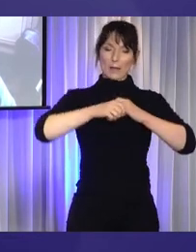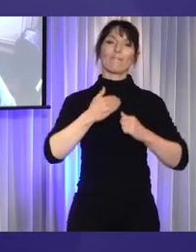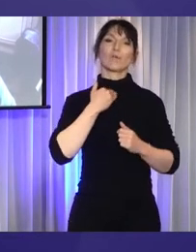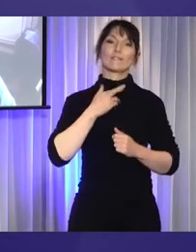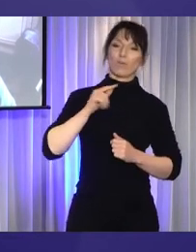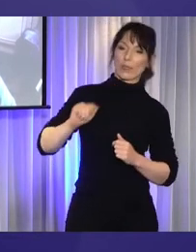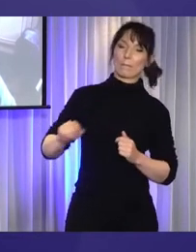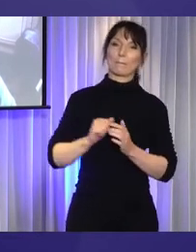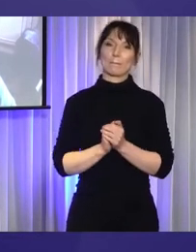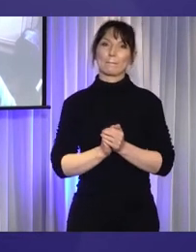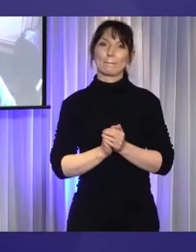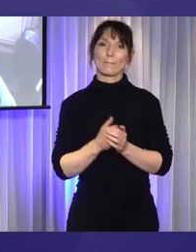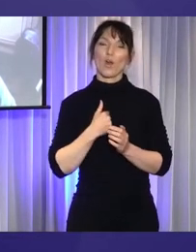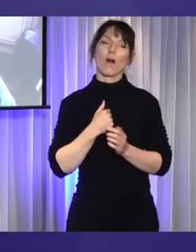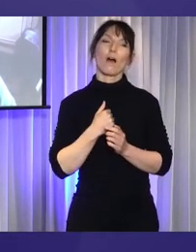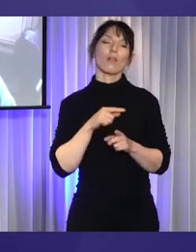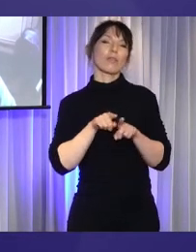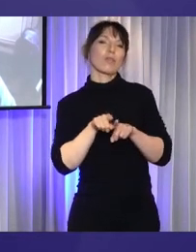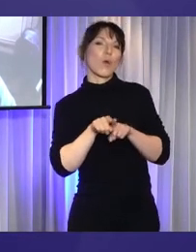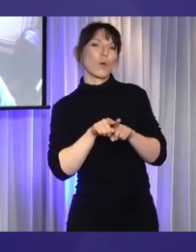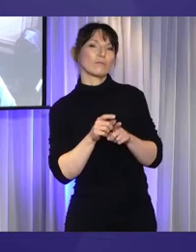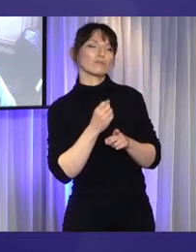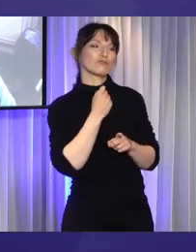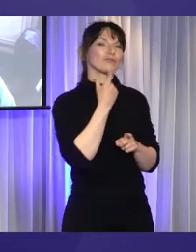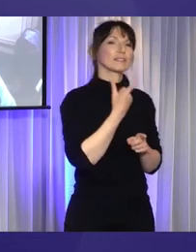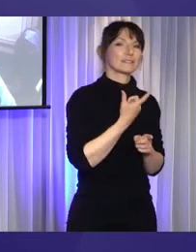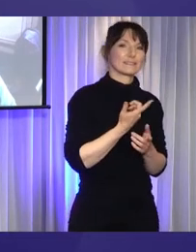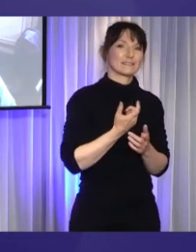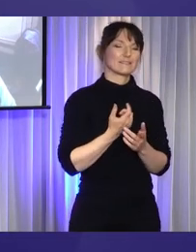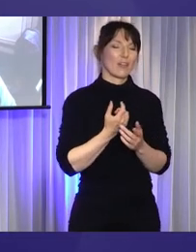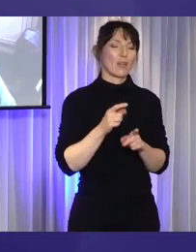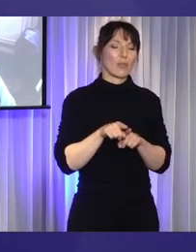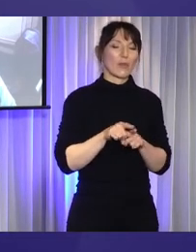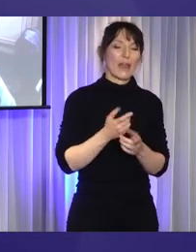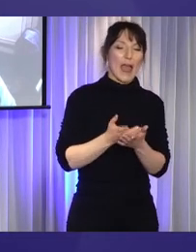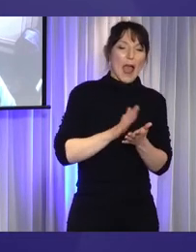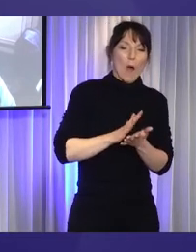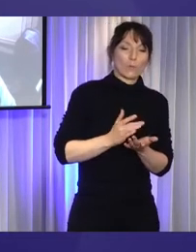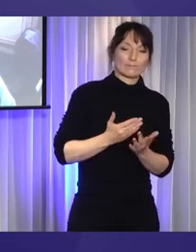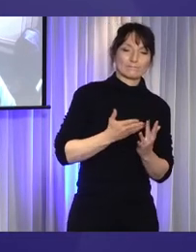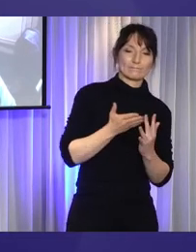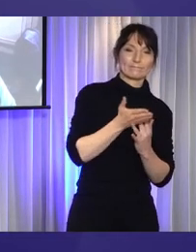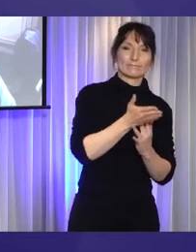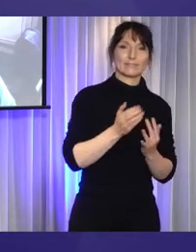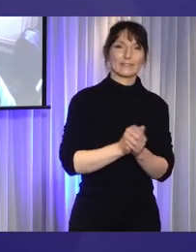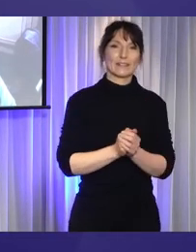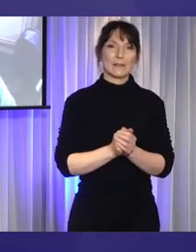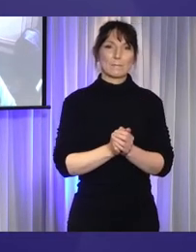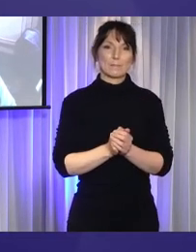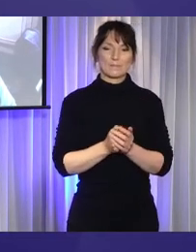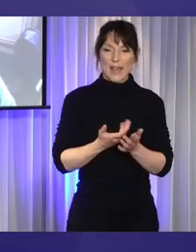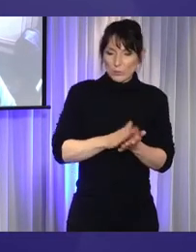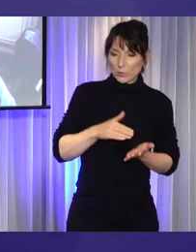I learned tricks of the trade in my local community to help